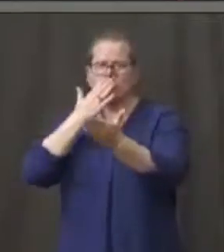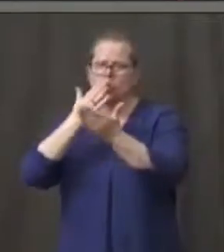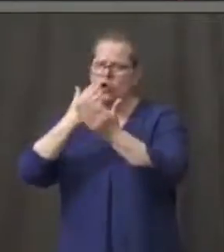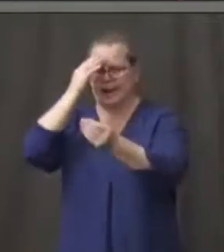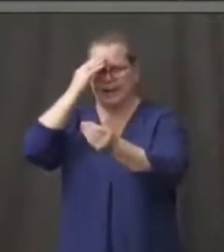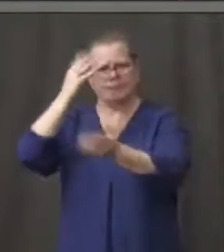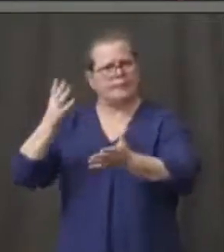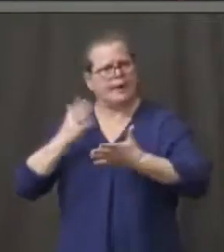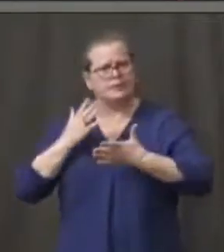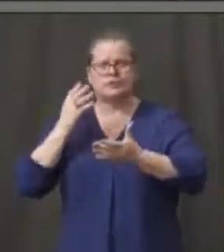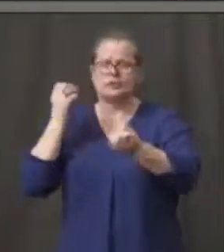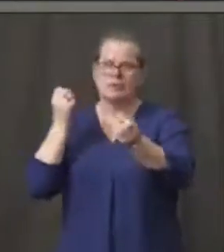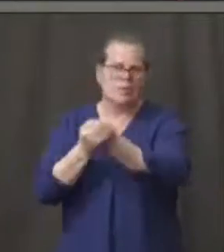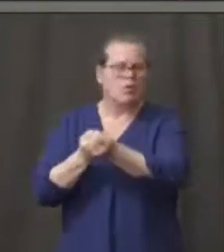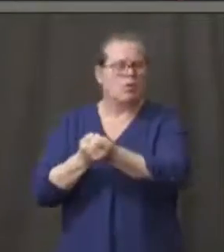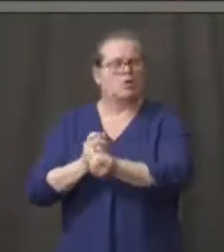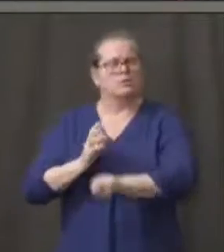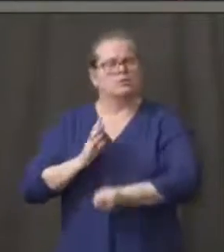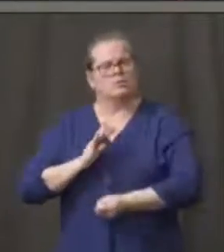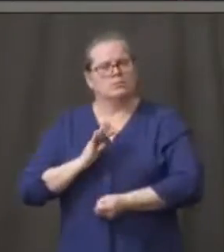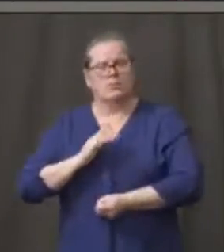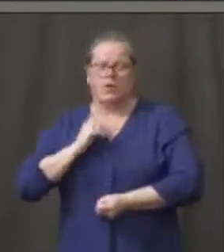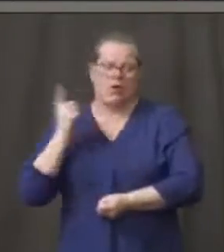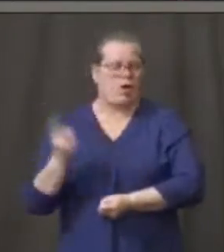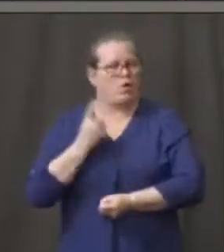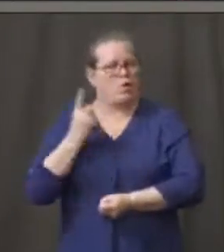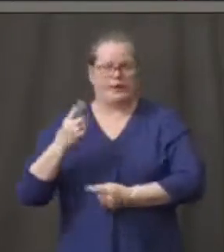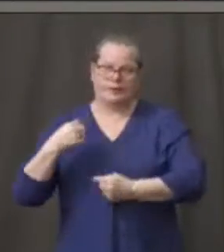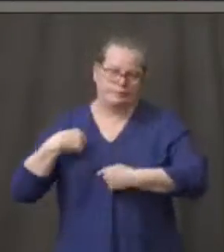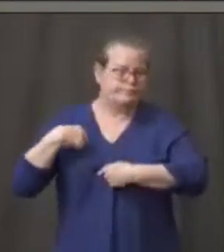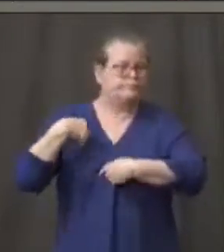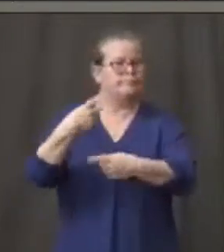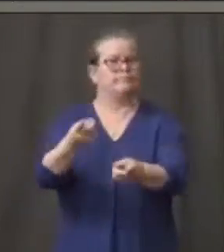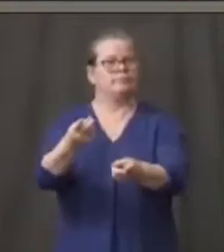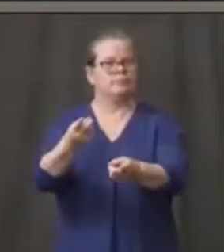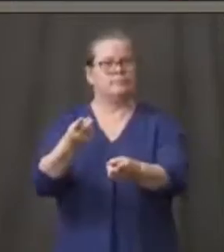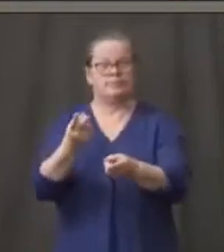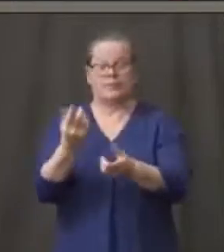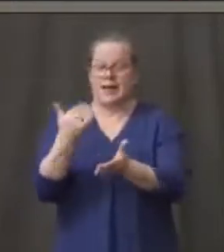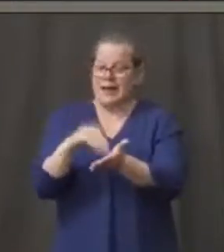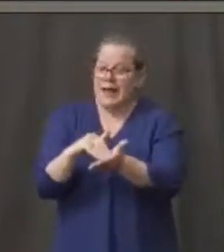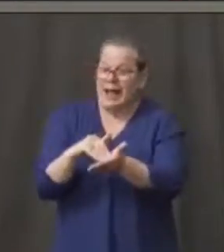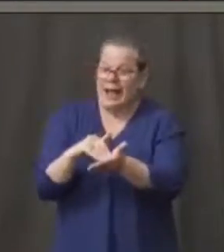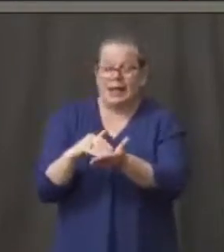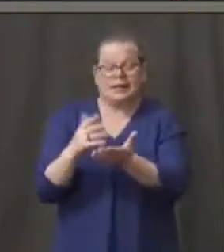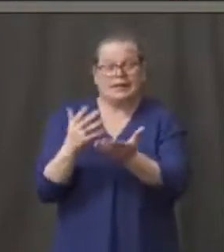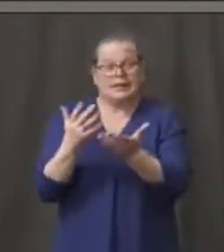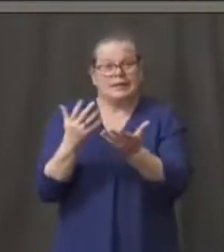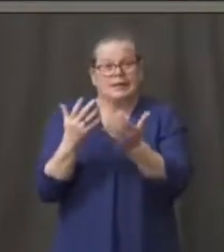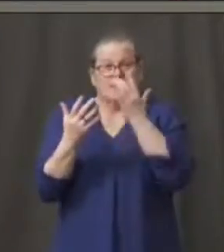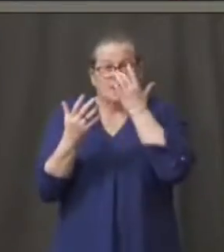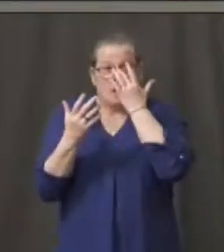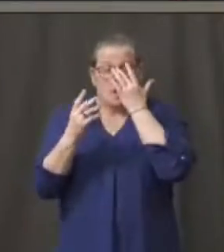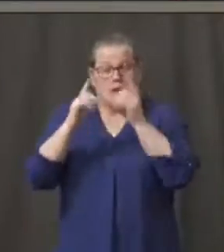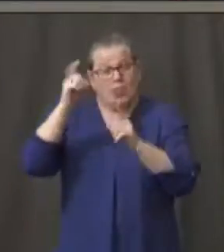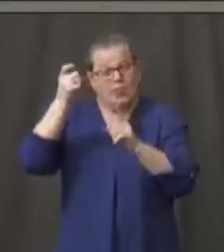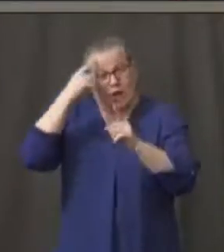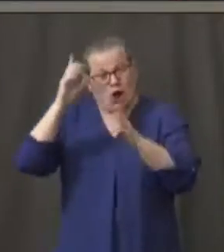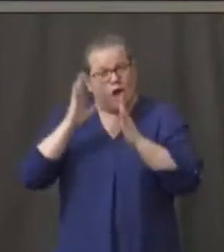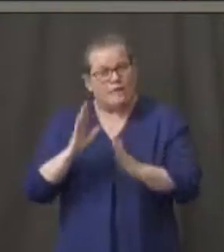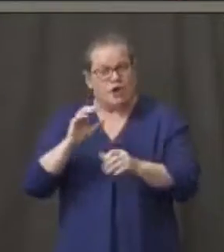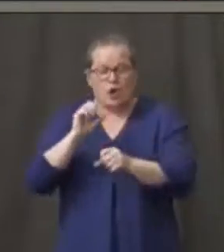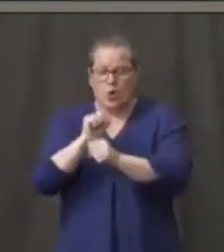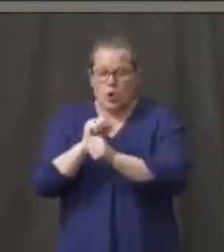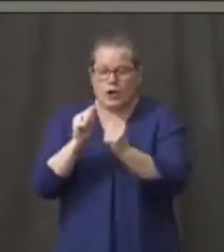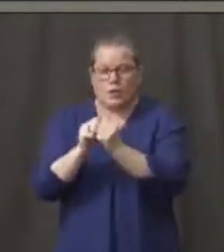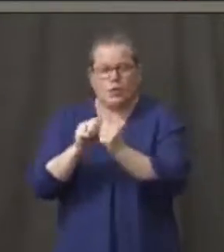always good support. You know, again, I applaud the governor for working with the other